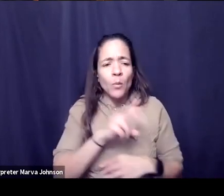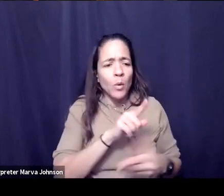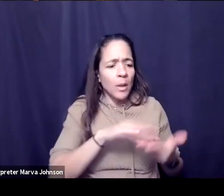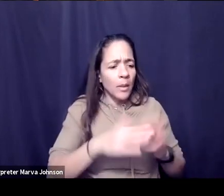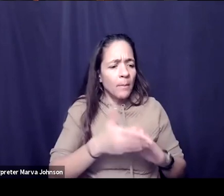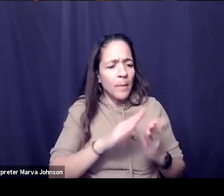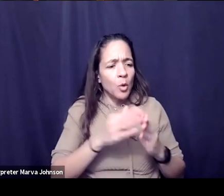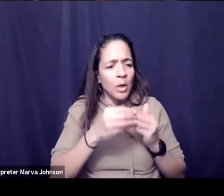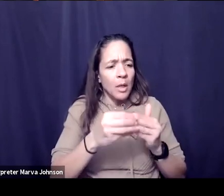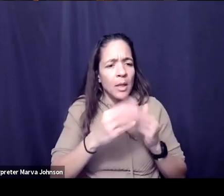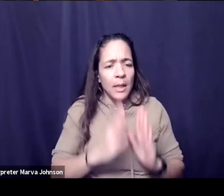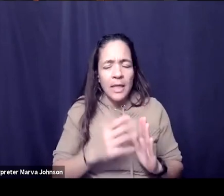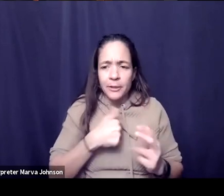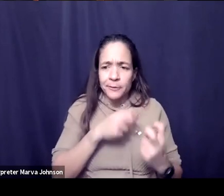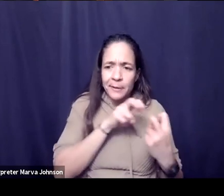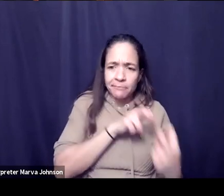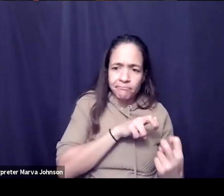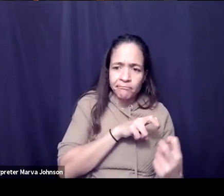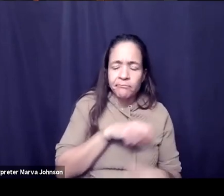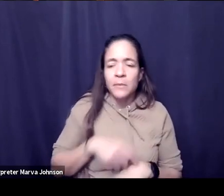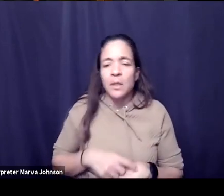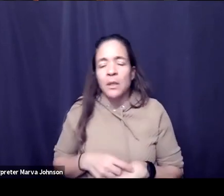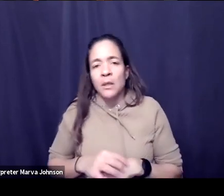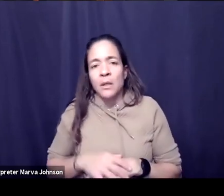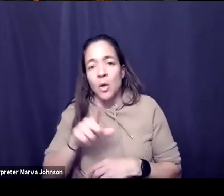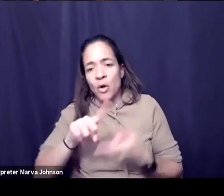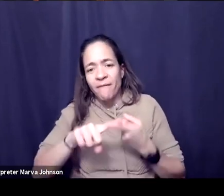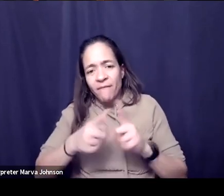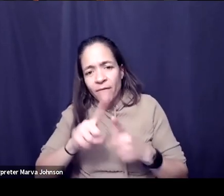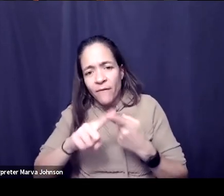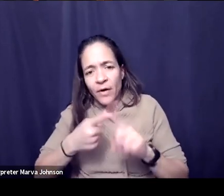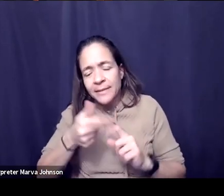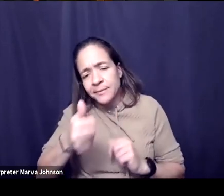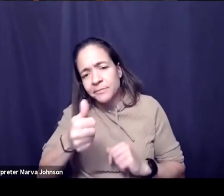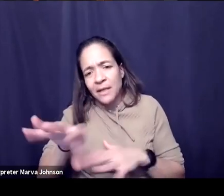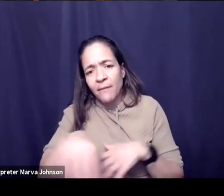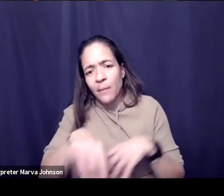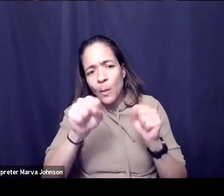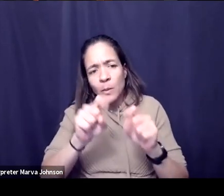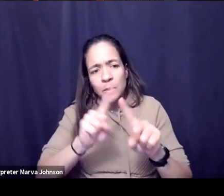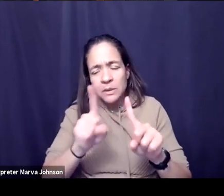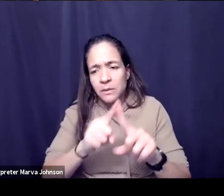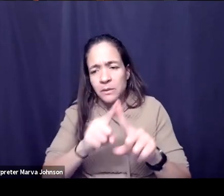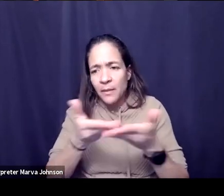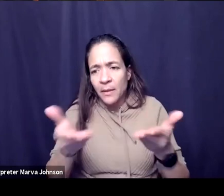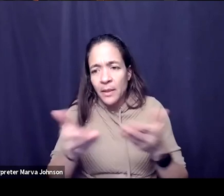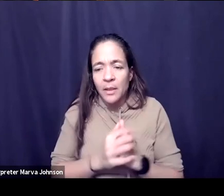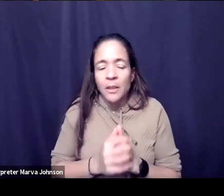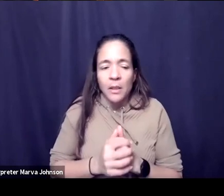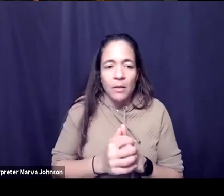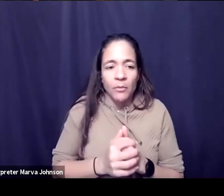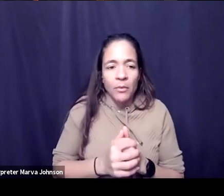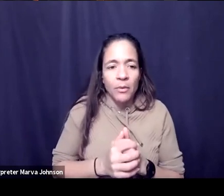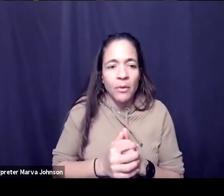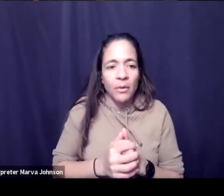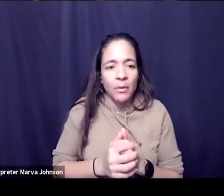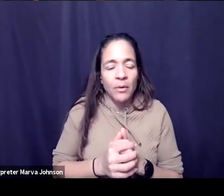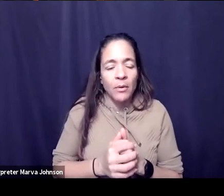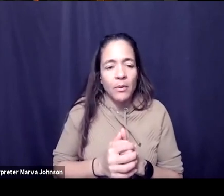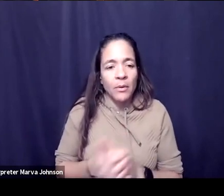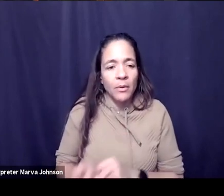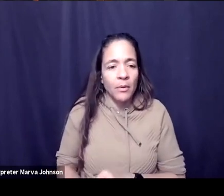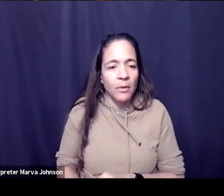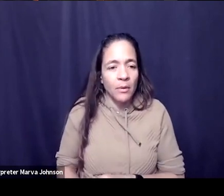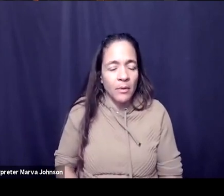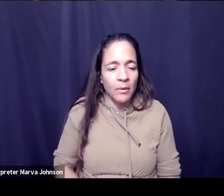hours with or you know the friends who are putting on things um one challenge is the